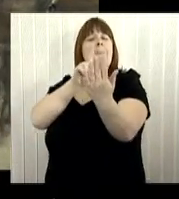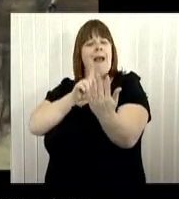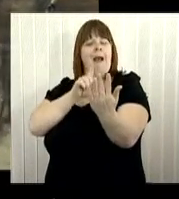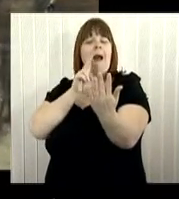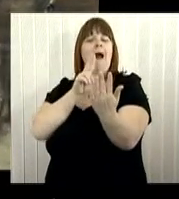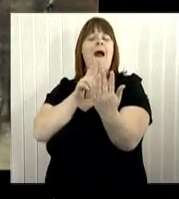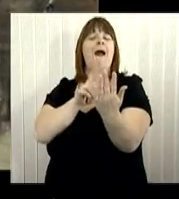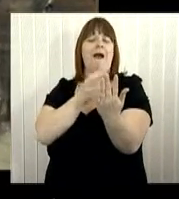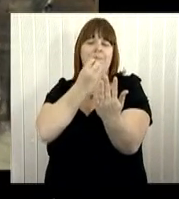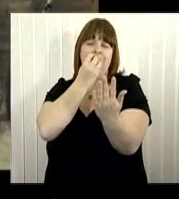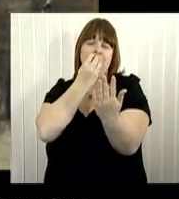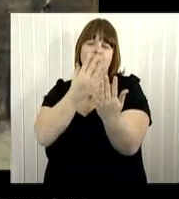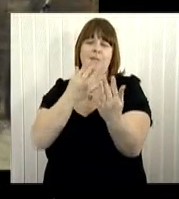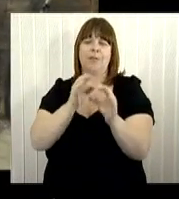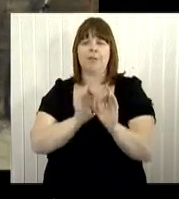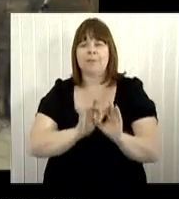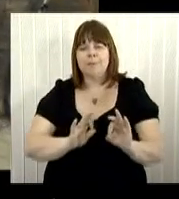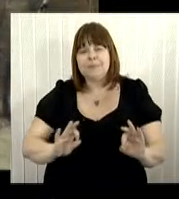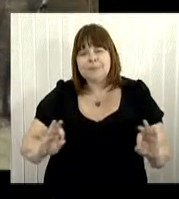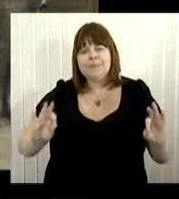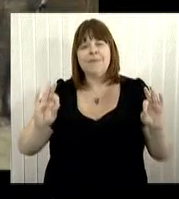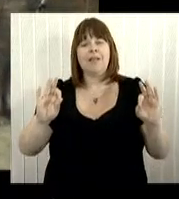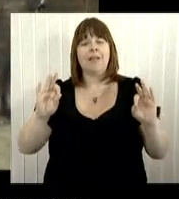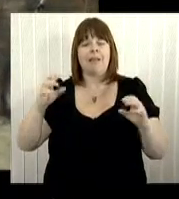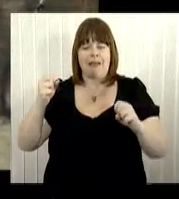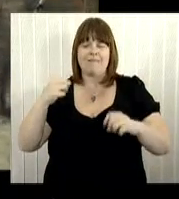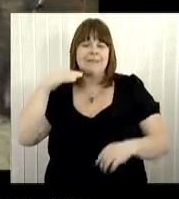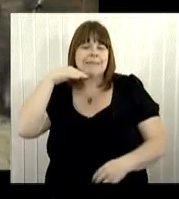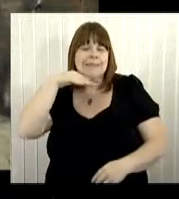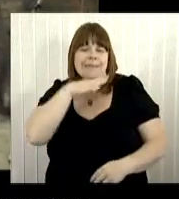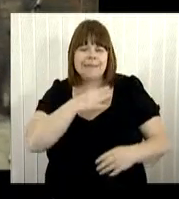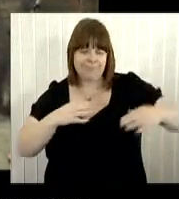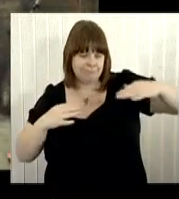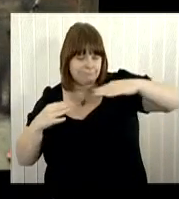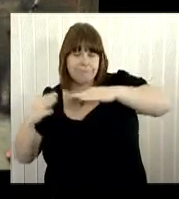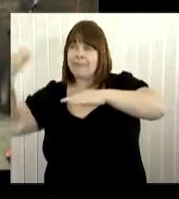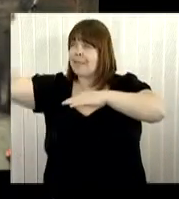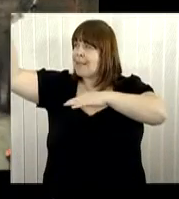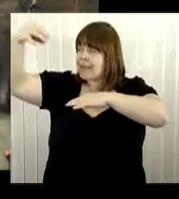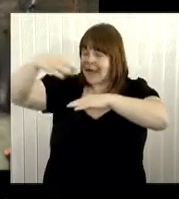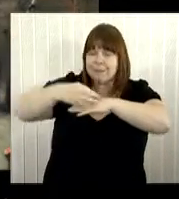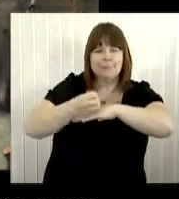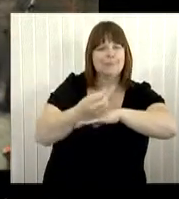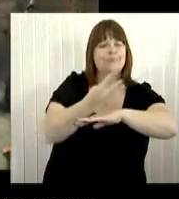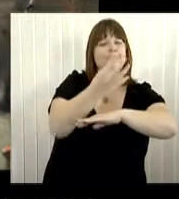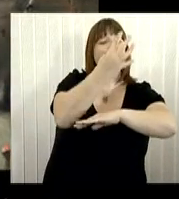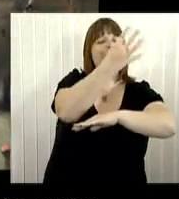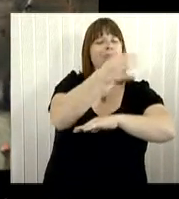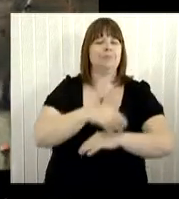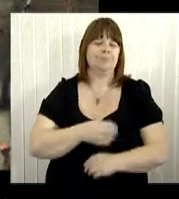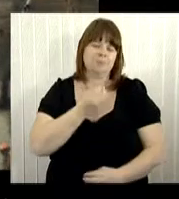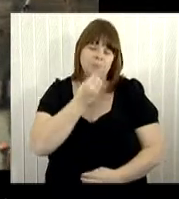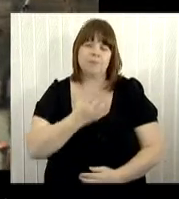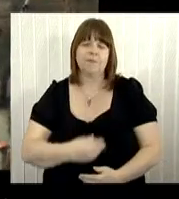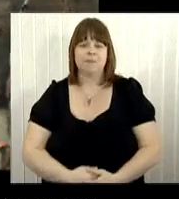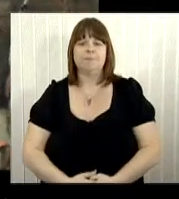as you move back, it turns into a wonderful, calm scene, with the light reflected on the